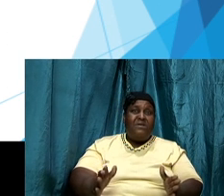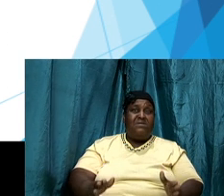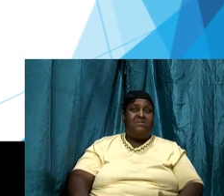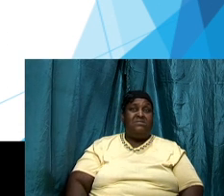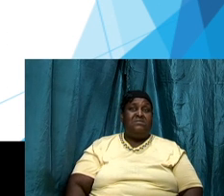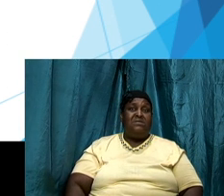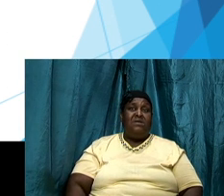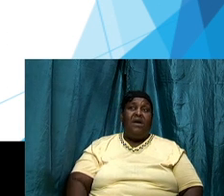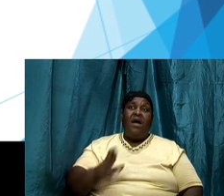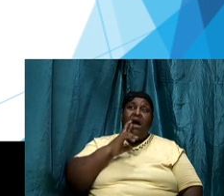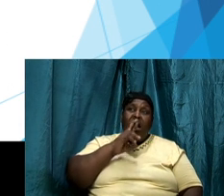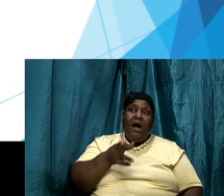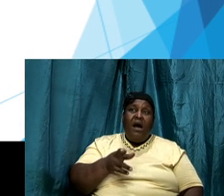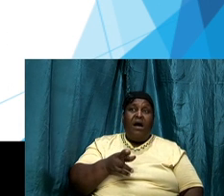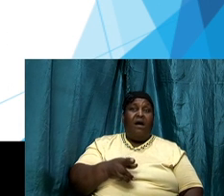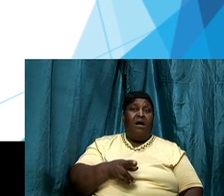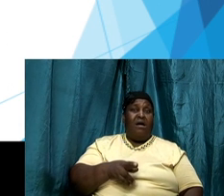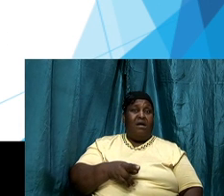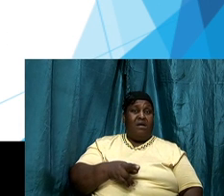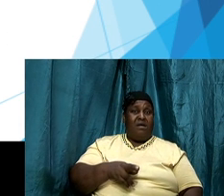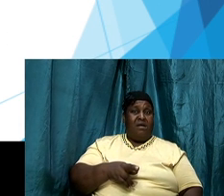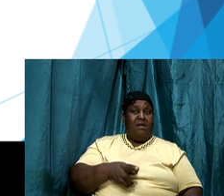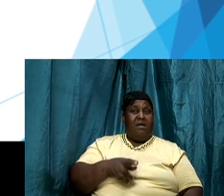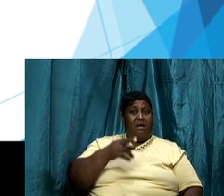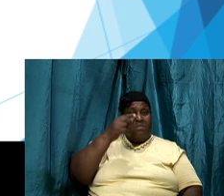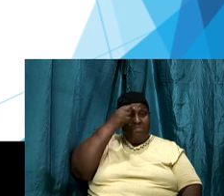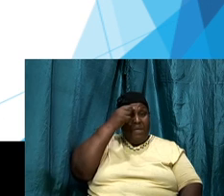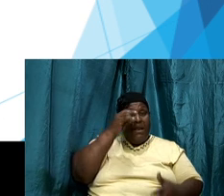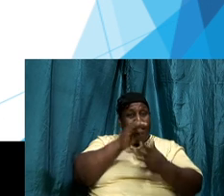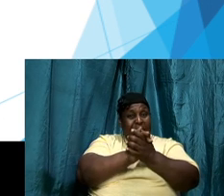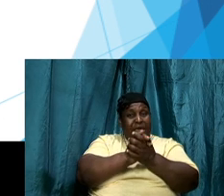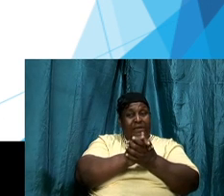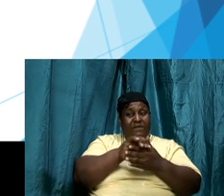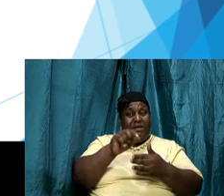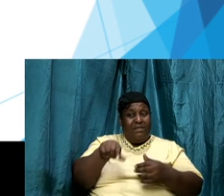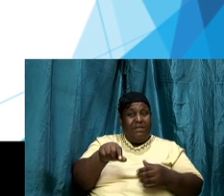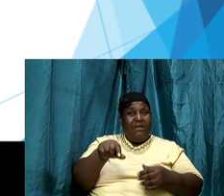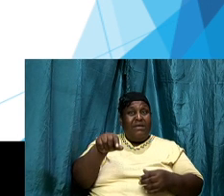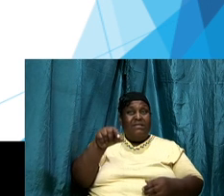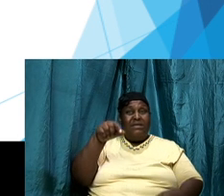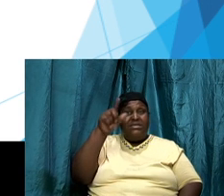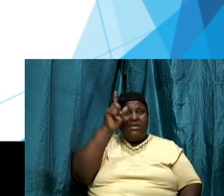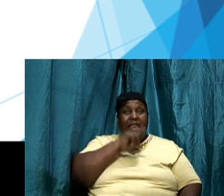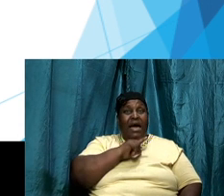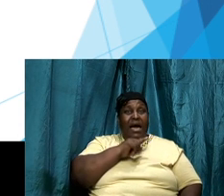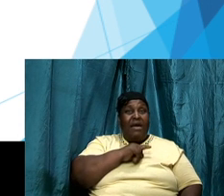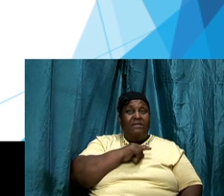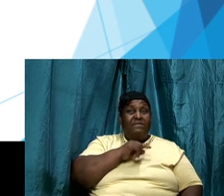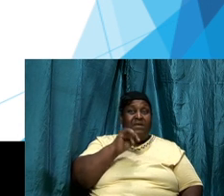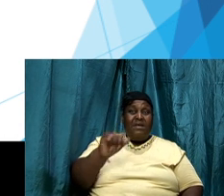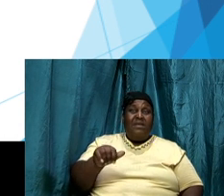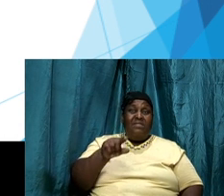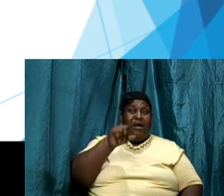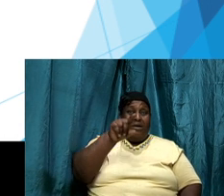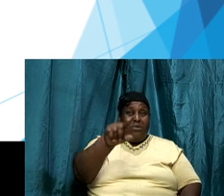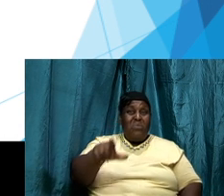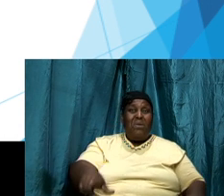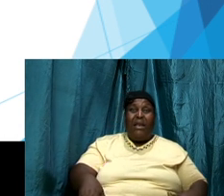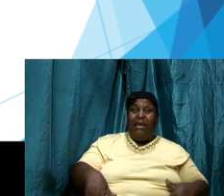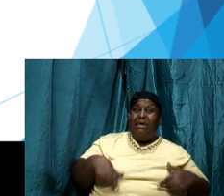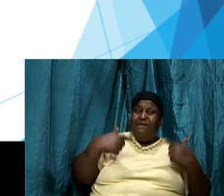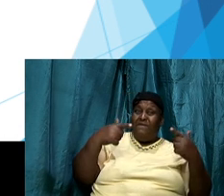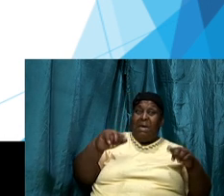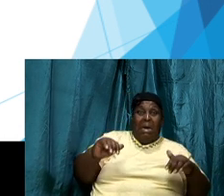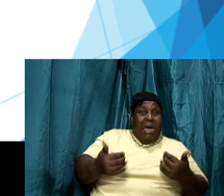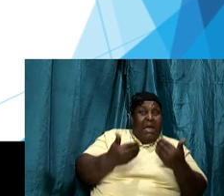are gravitating to this lie that you can live anyway do anything just look back at the fact and